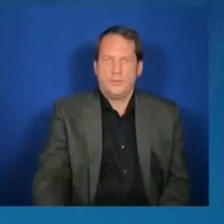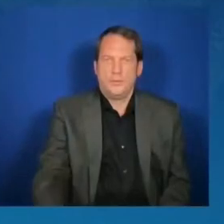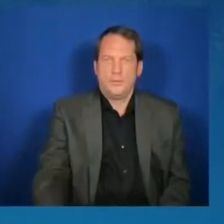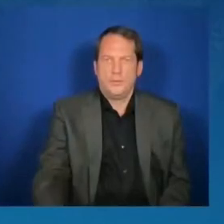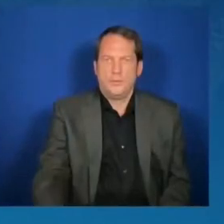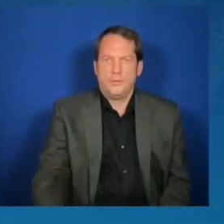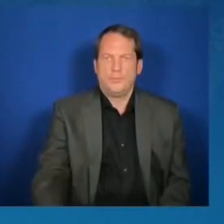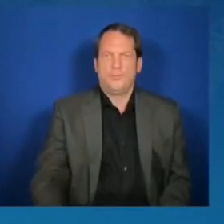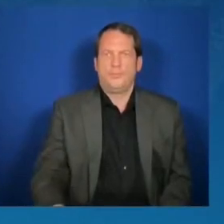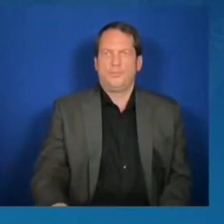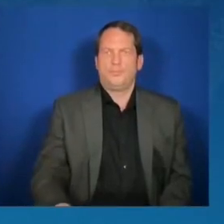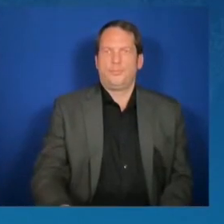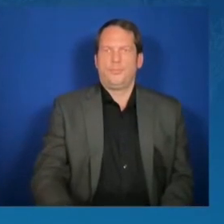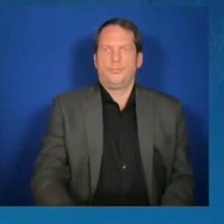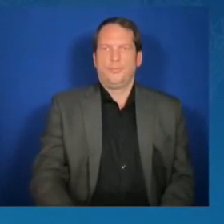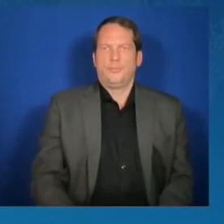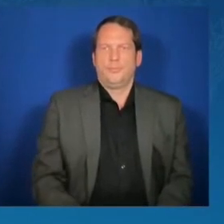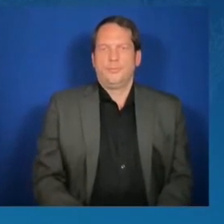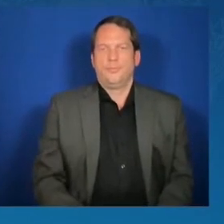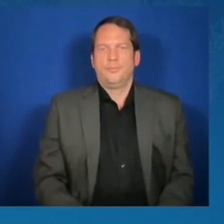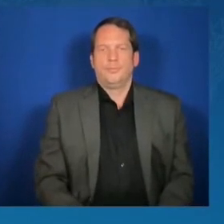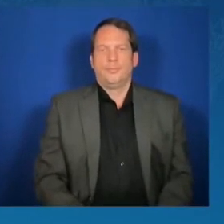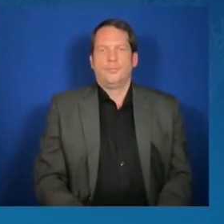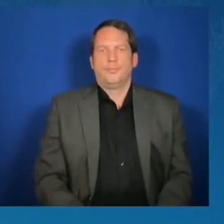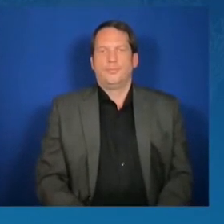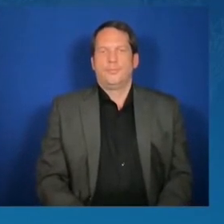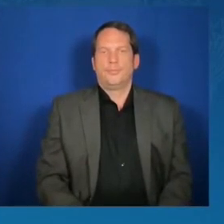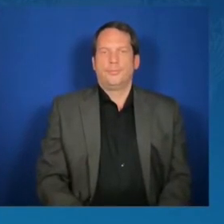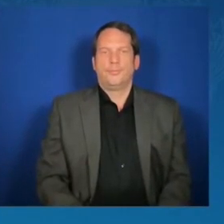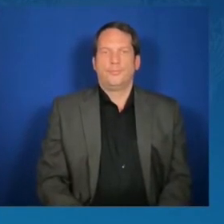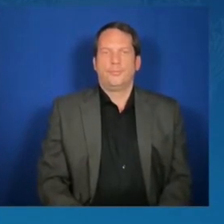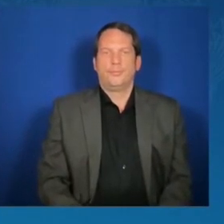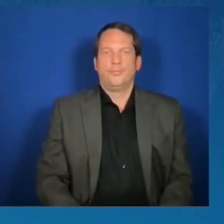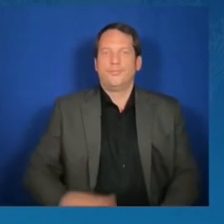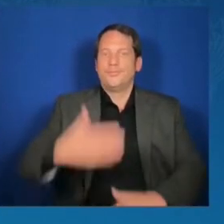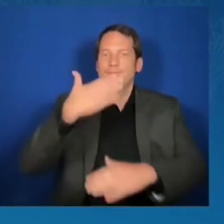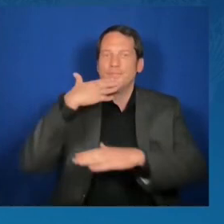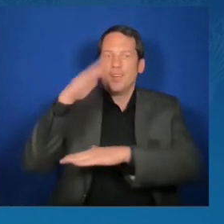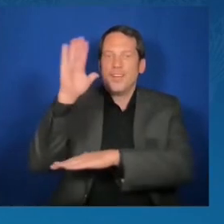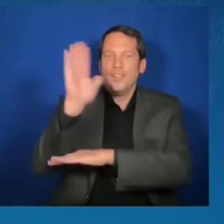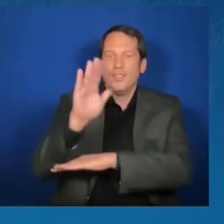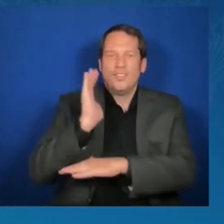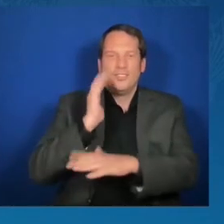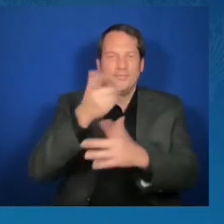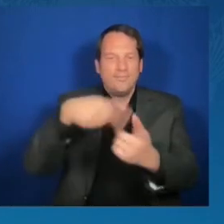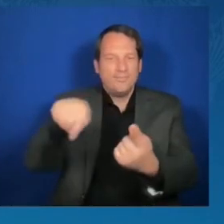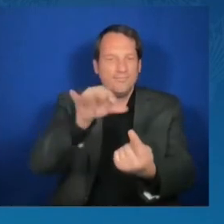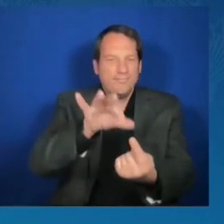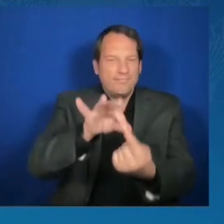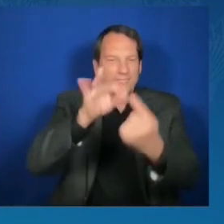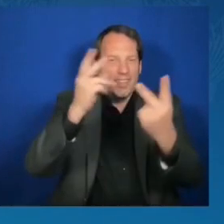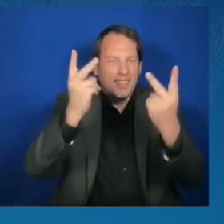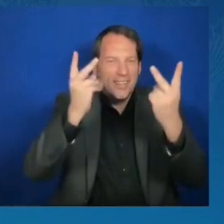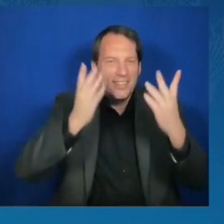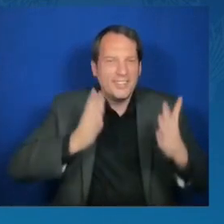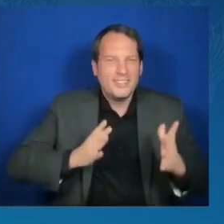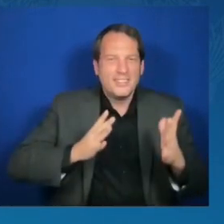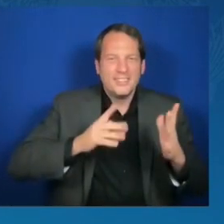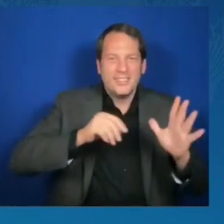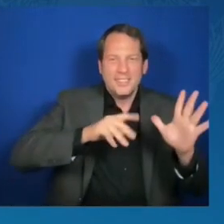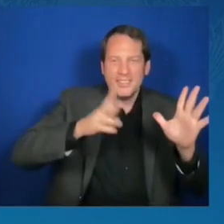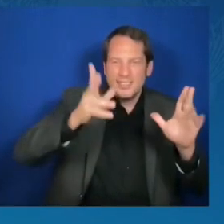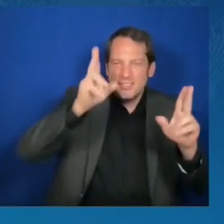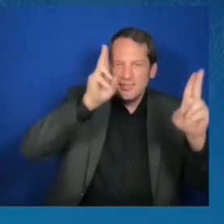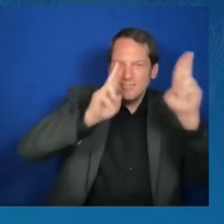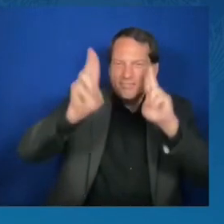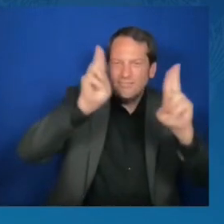Good afternoon to our distinguished guests, dignitaries, and honorable council members. Welcome to the swearing-in ceremony and inaugural plenary